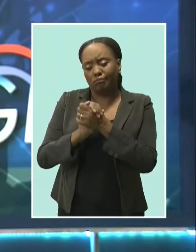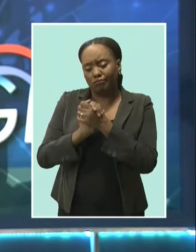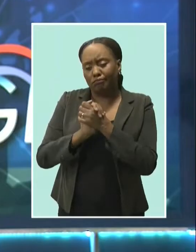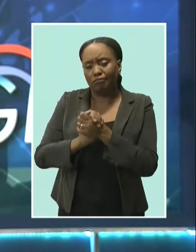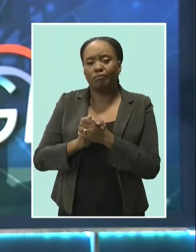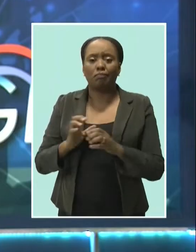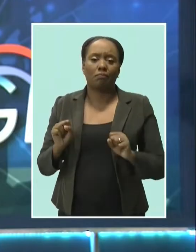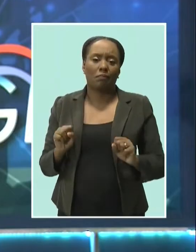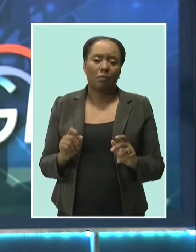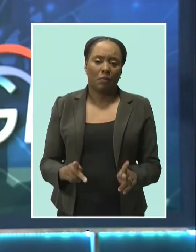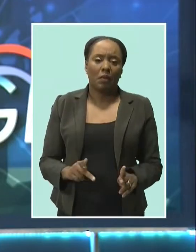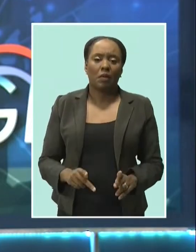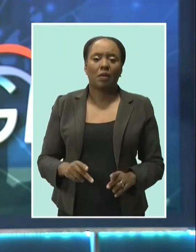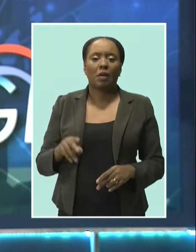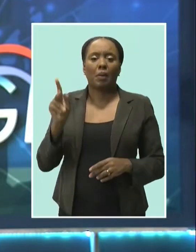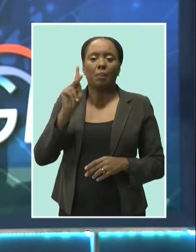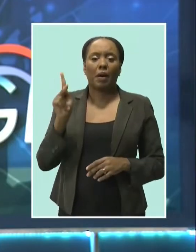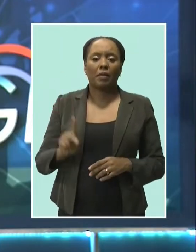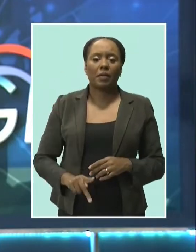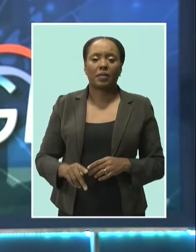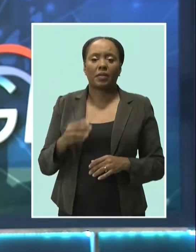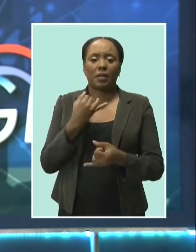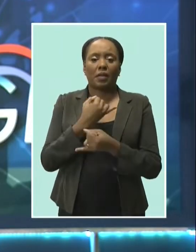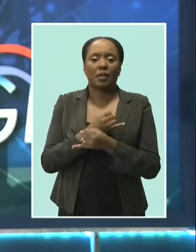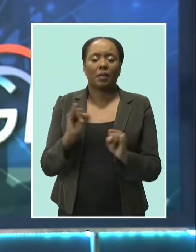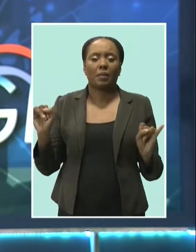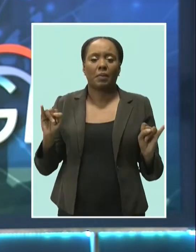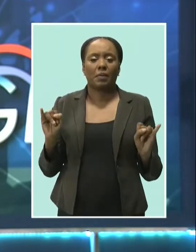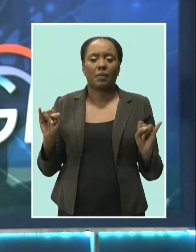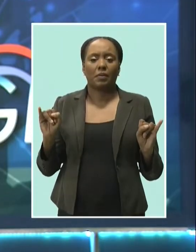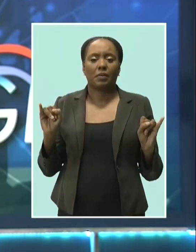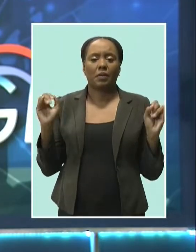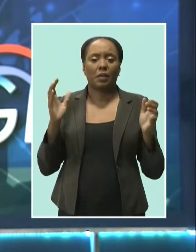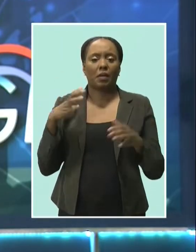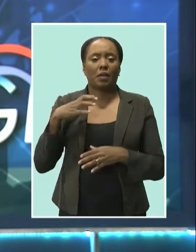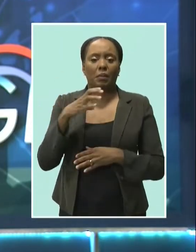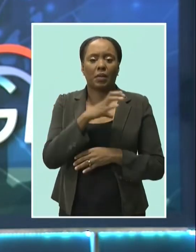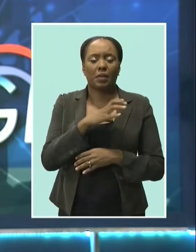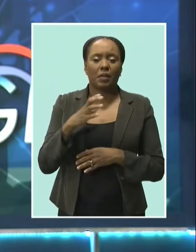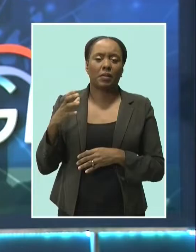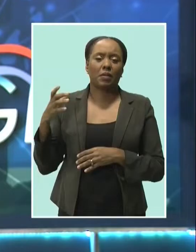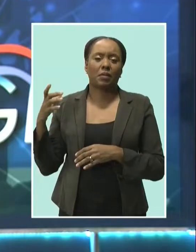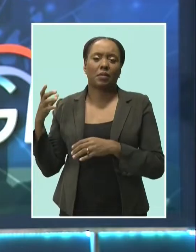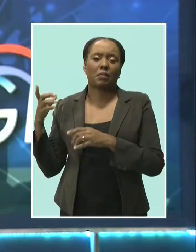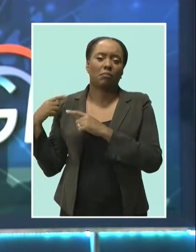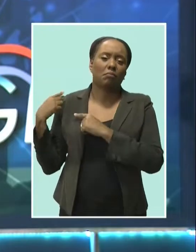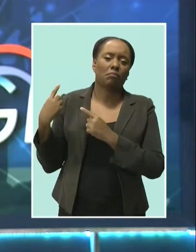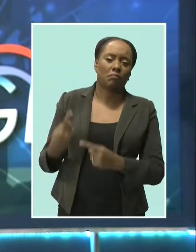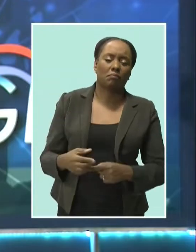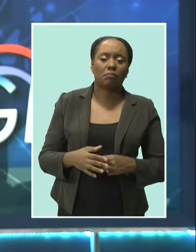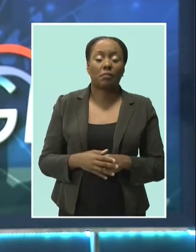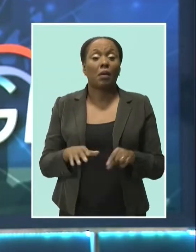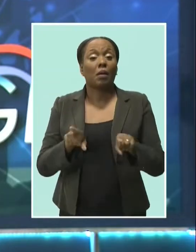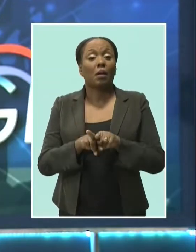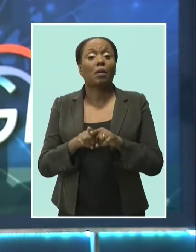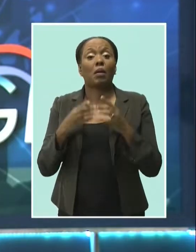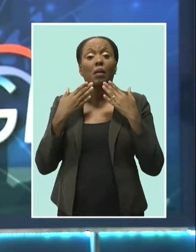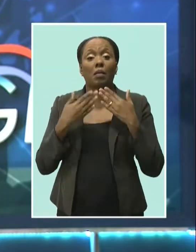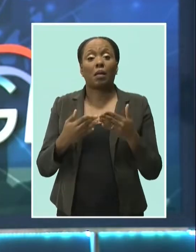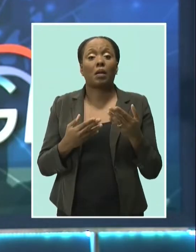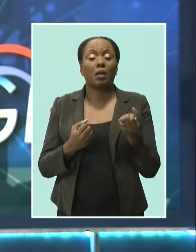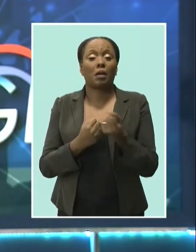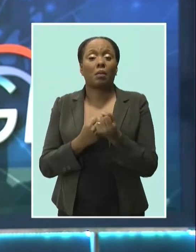opportunity to lob the efforts of the parish independence committees over the years. He also thanked sponsor Sajikor Life for its continued